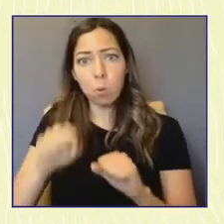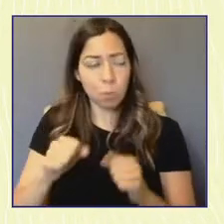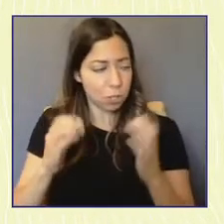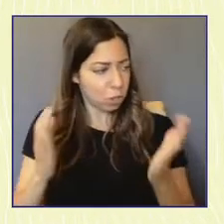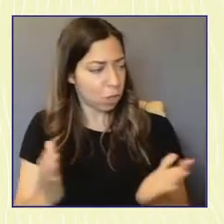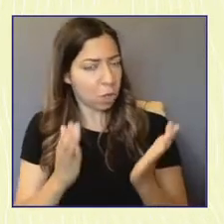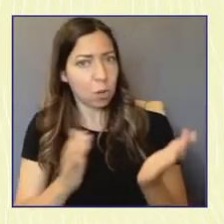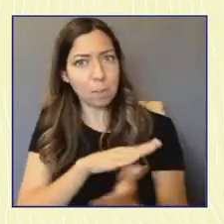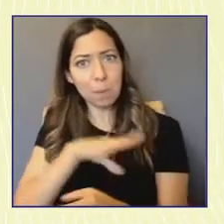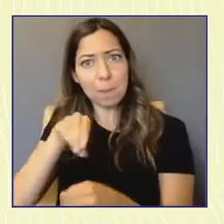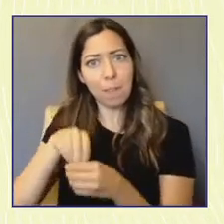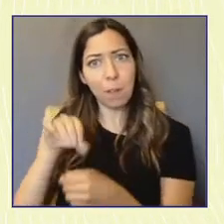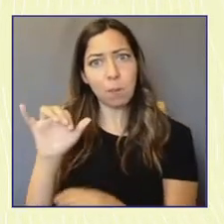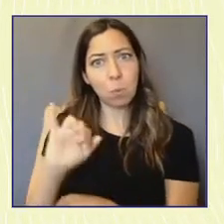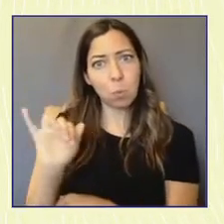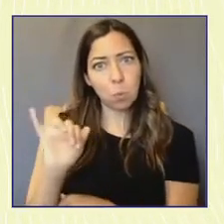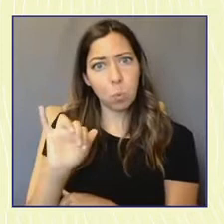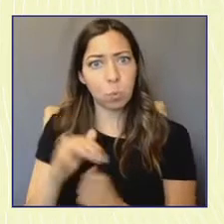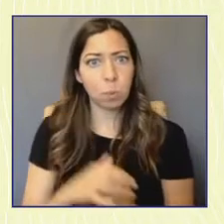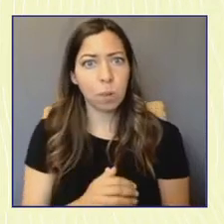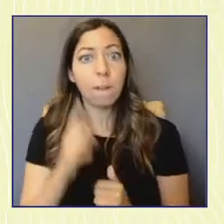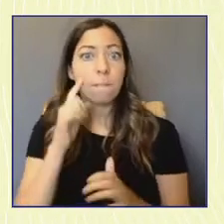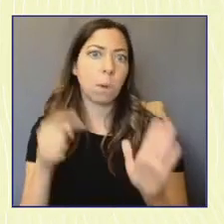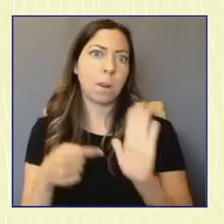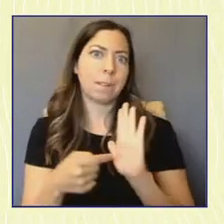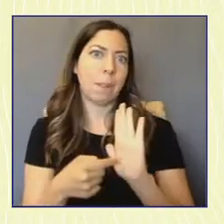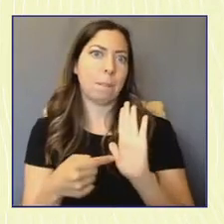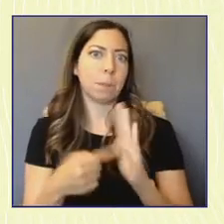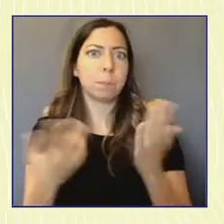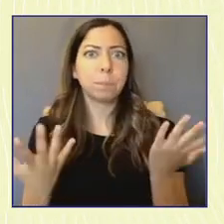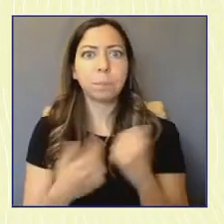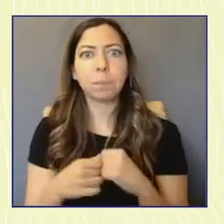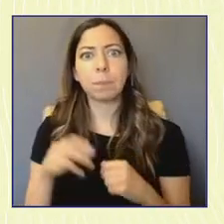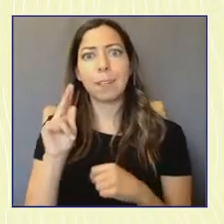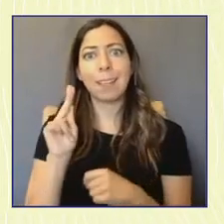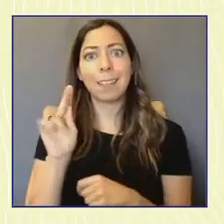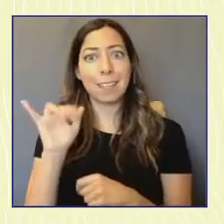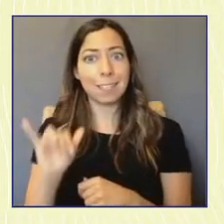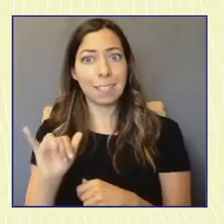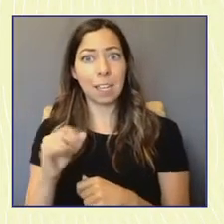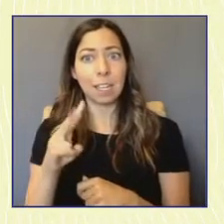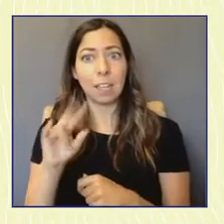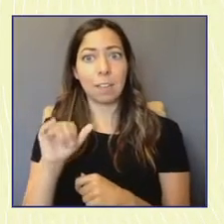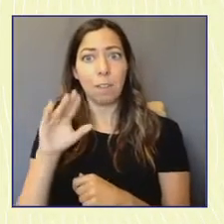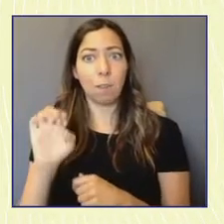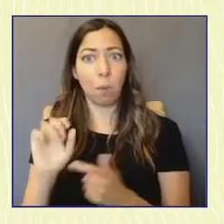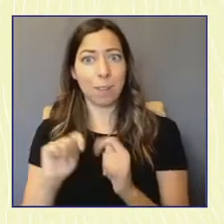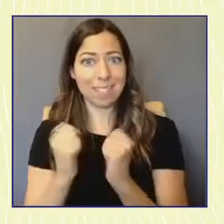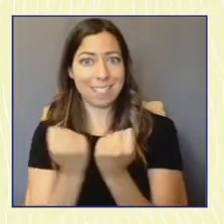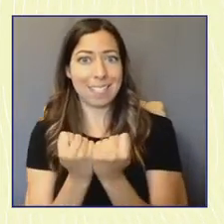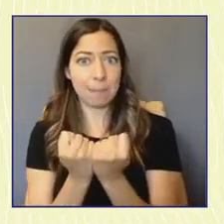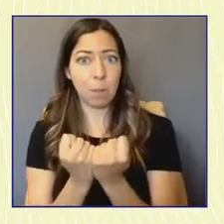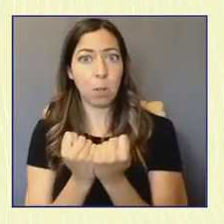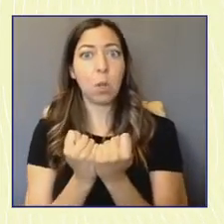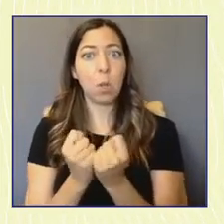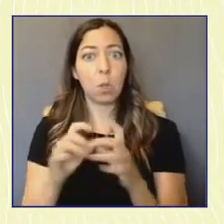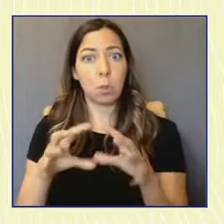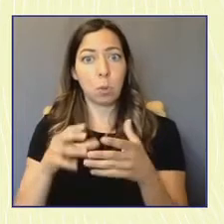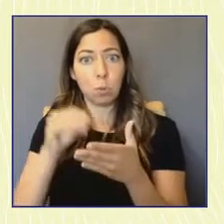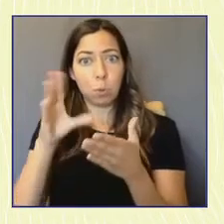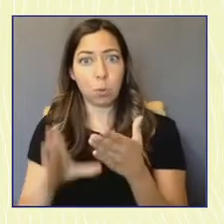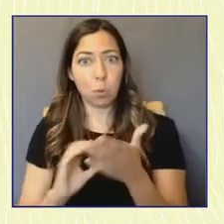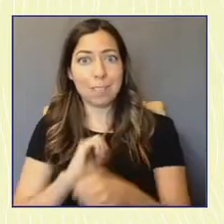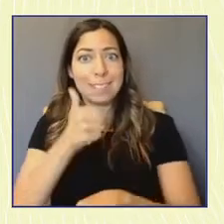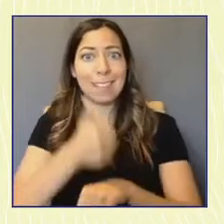to highlight a specific example, know, kids on the Kentucky student voice team hosted town halls for school board, people who